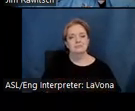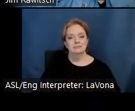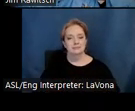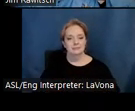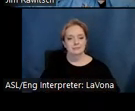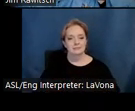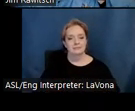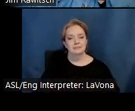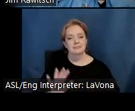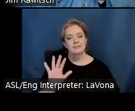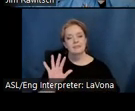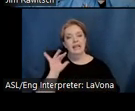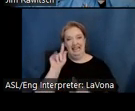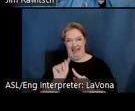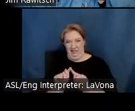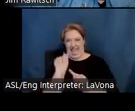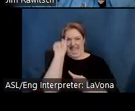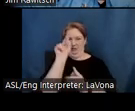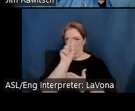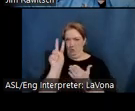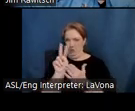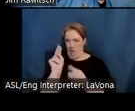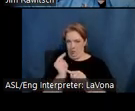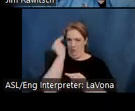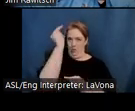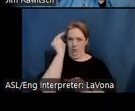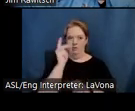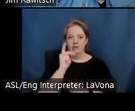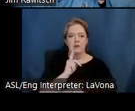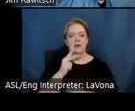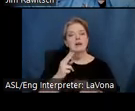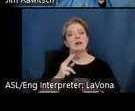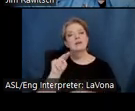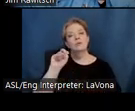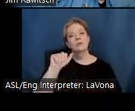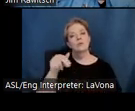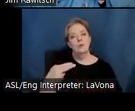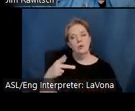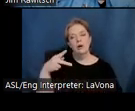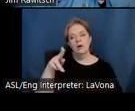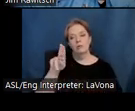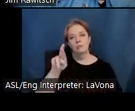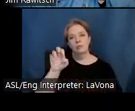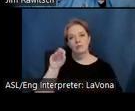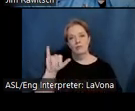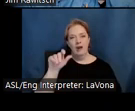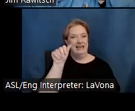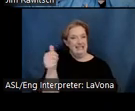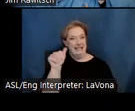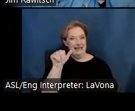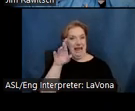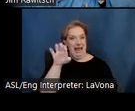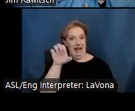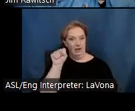going back north, is Noah Purifoy's 10-acre artistic environment beckons